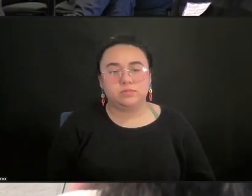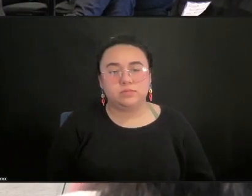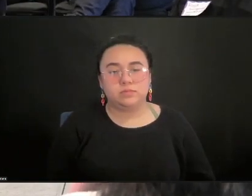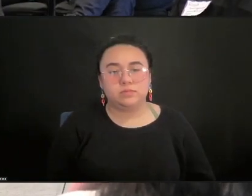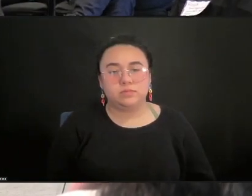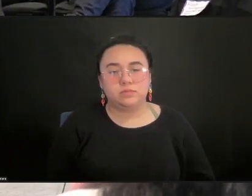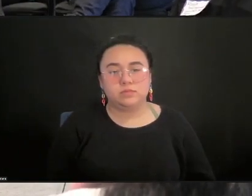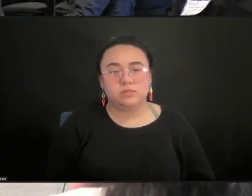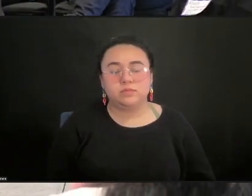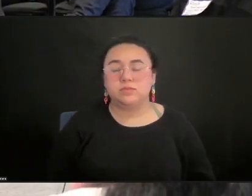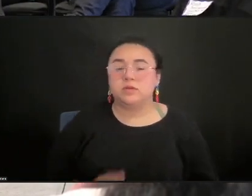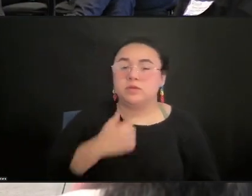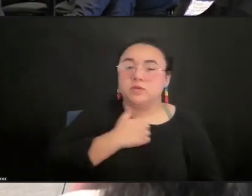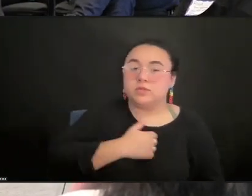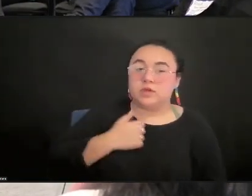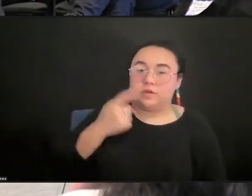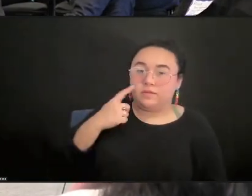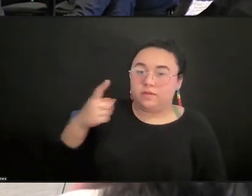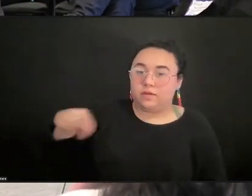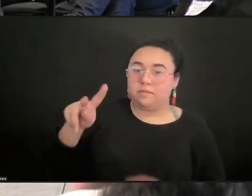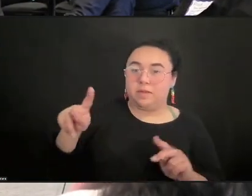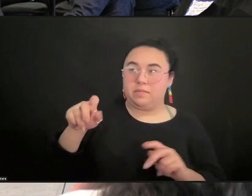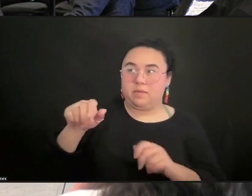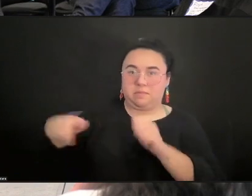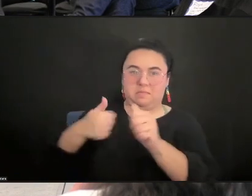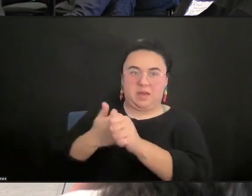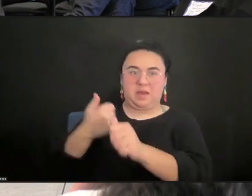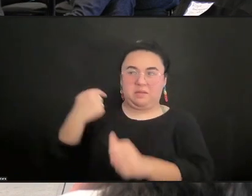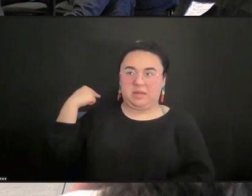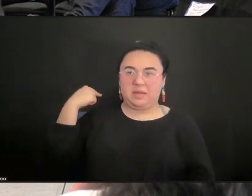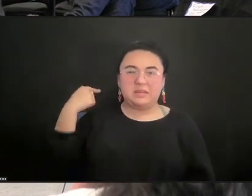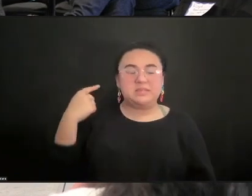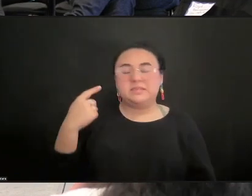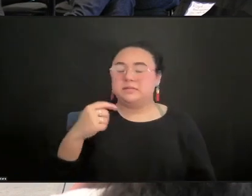I want to apologize for those who I have my back to. It's not intentional.